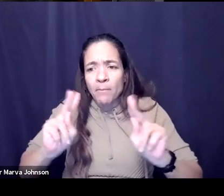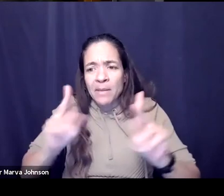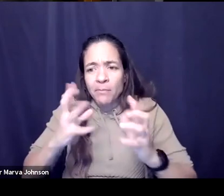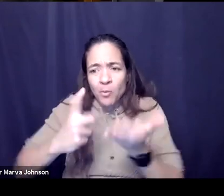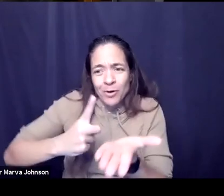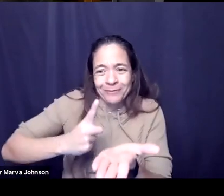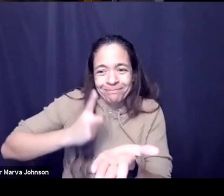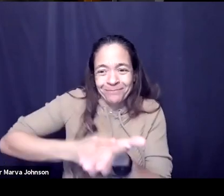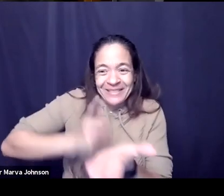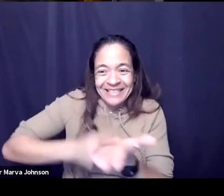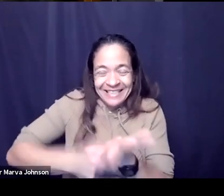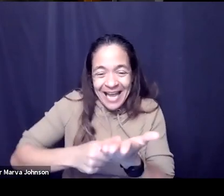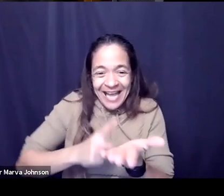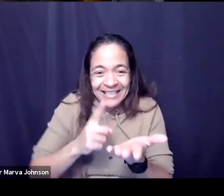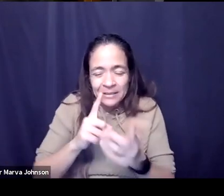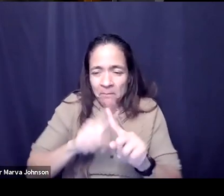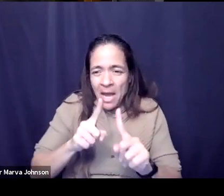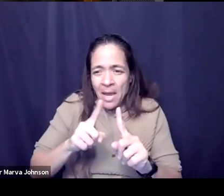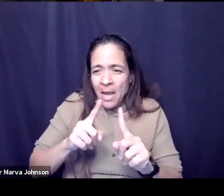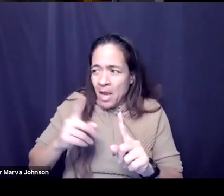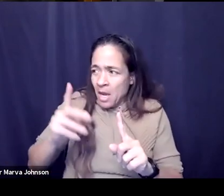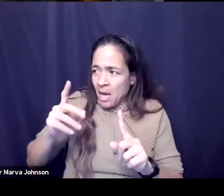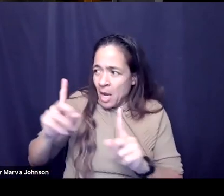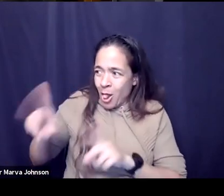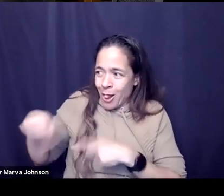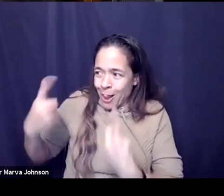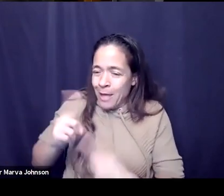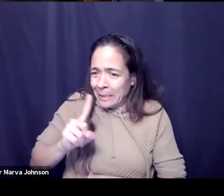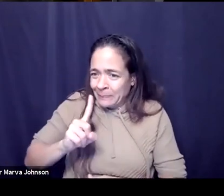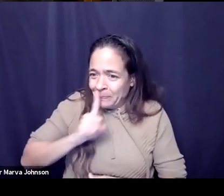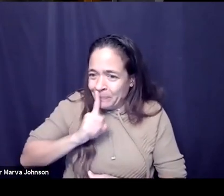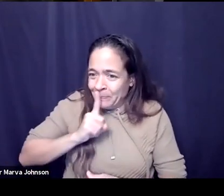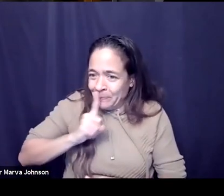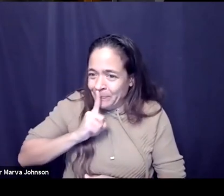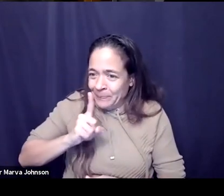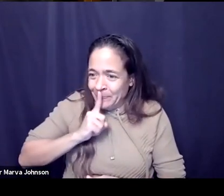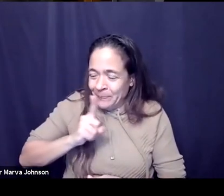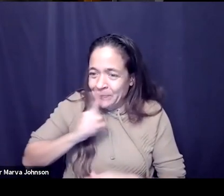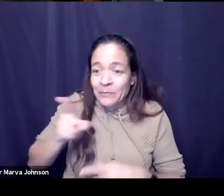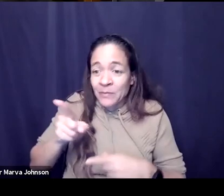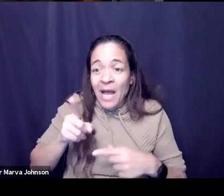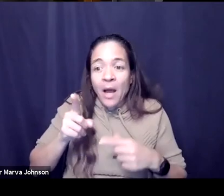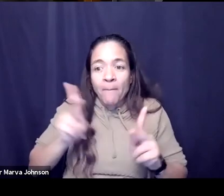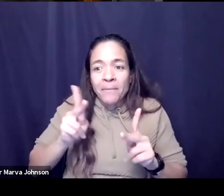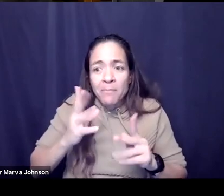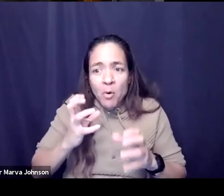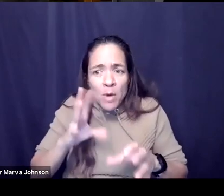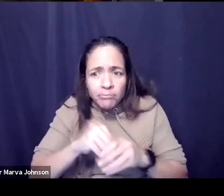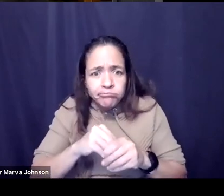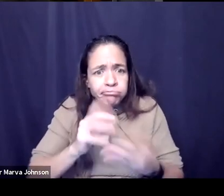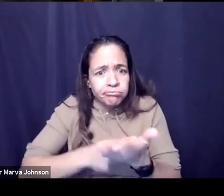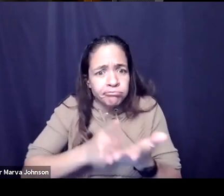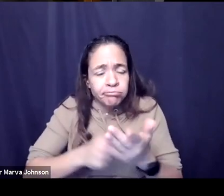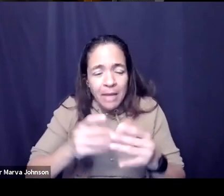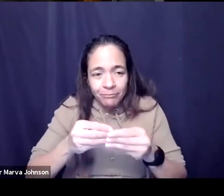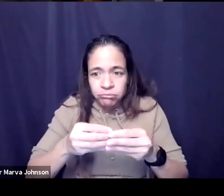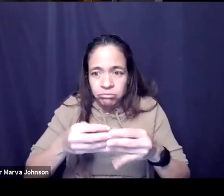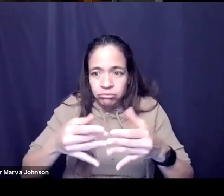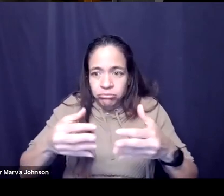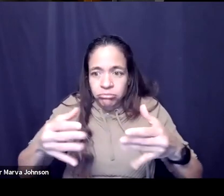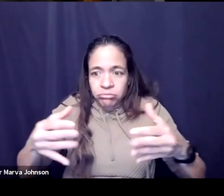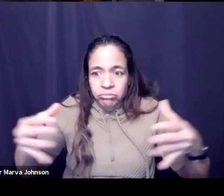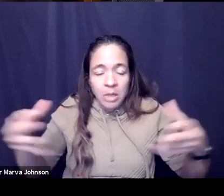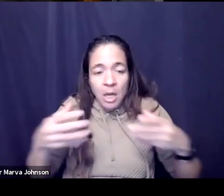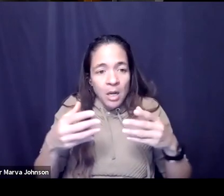and what's beautiful is very quickly this became just something bigger than nate it became something bigger than steffy it became his